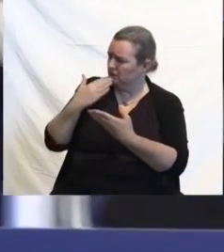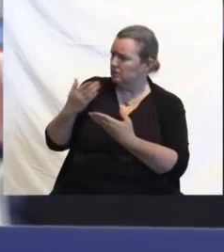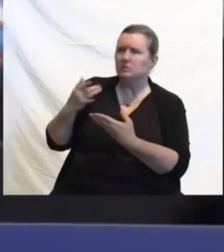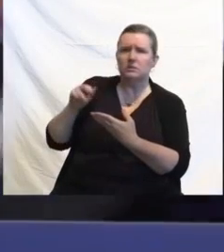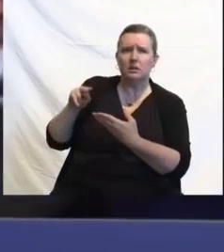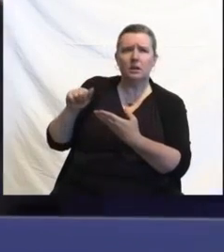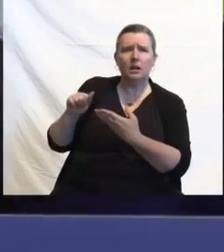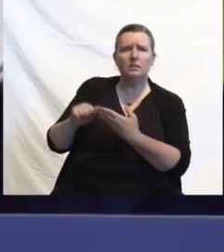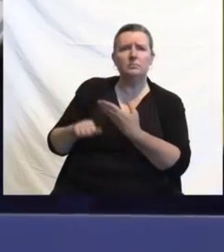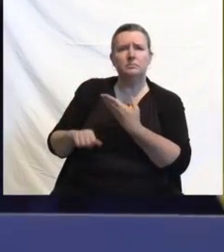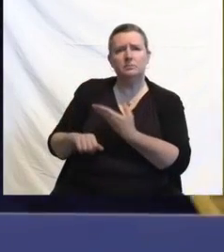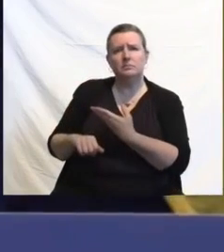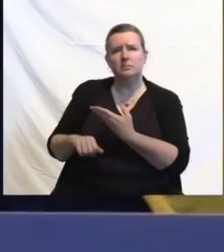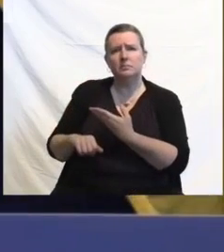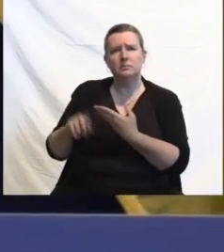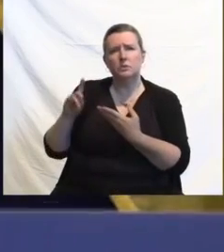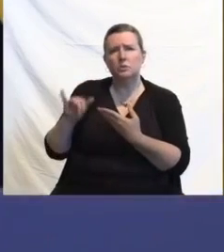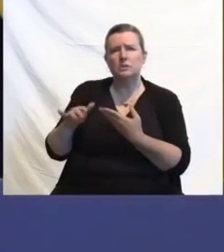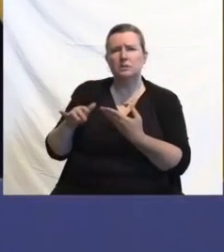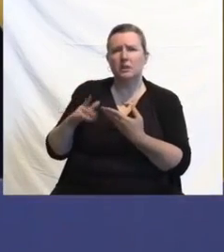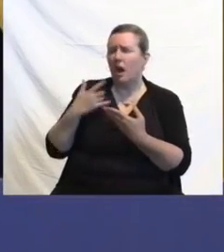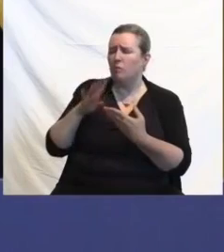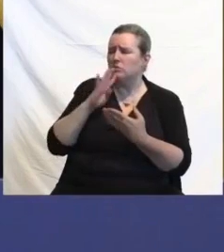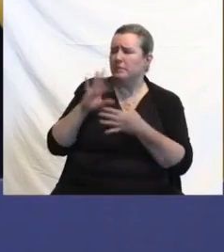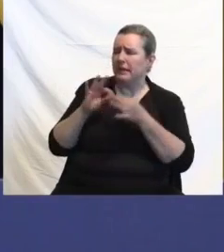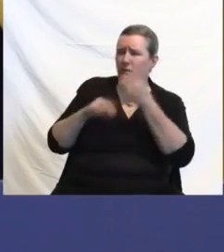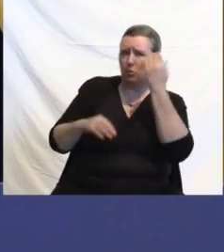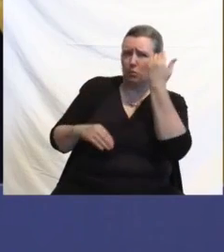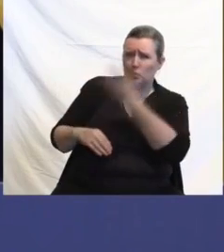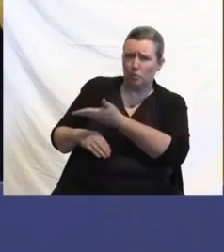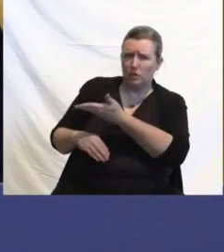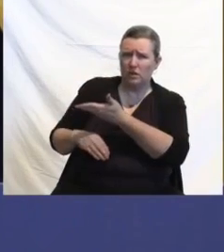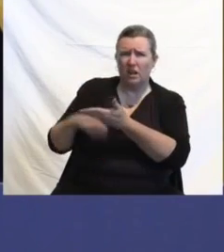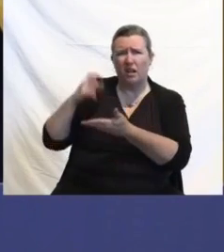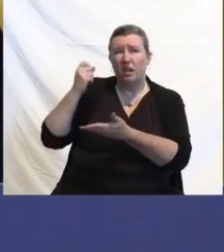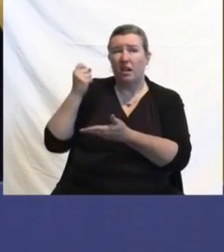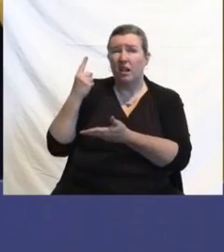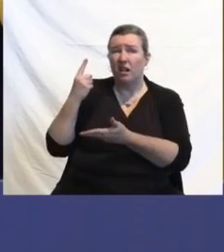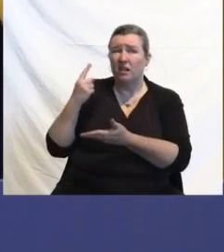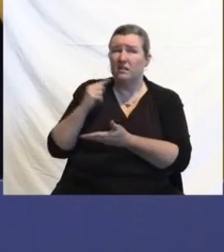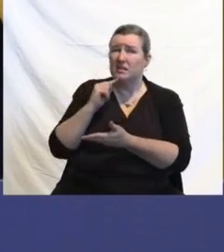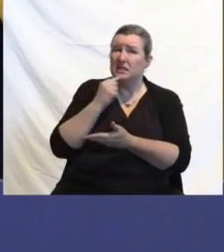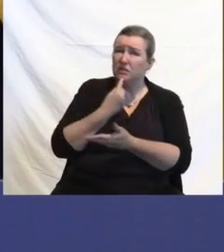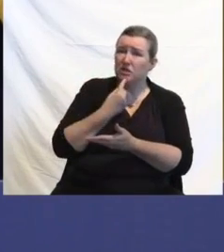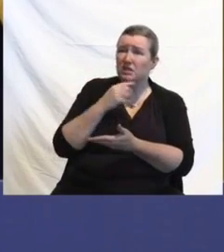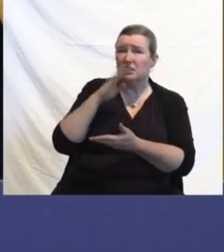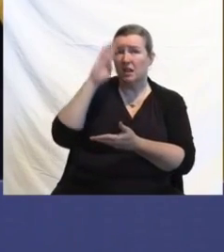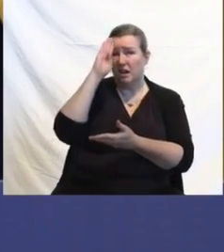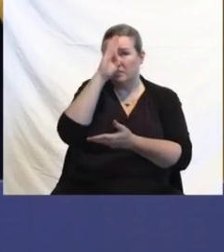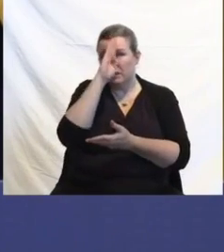seriously, obviously, particularly those who are severely or hospitalized and, God forbid, we lose.